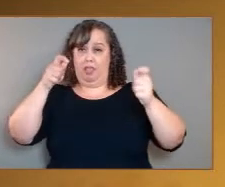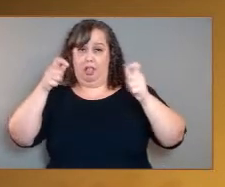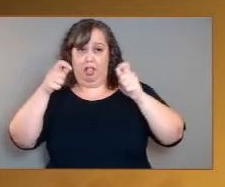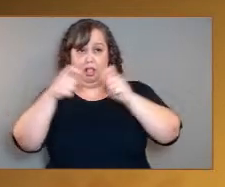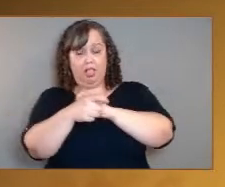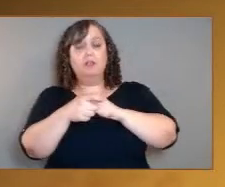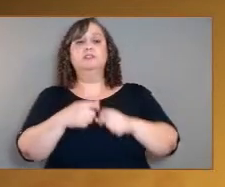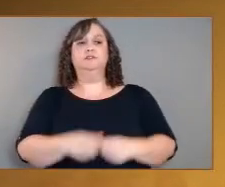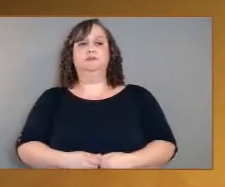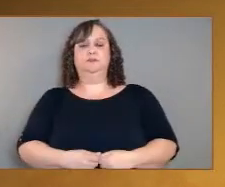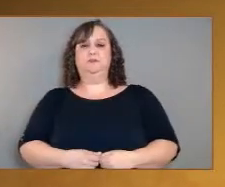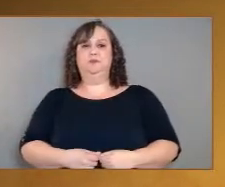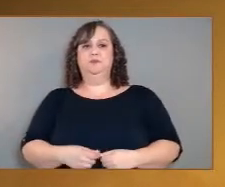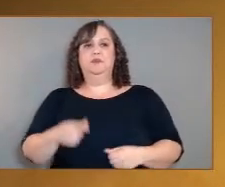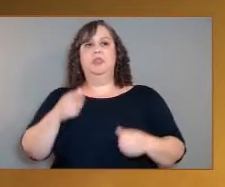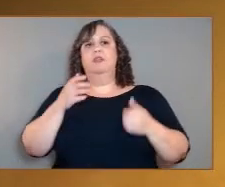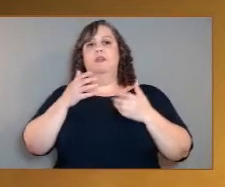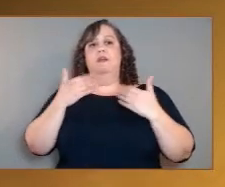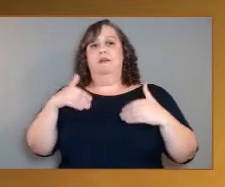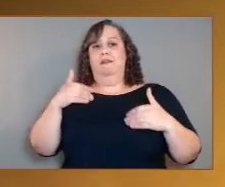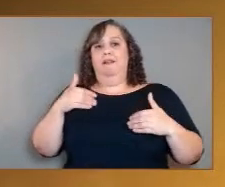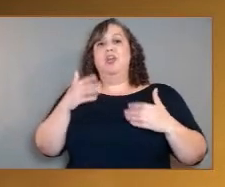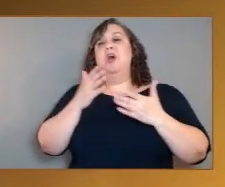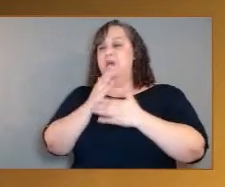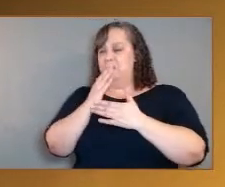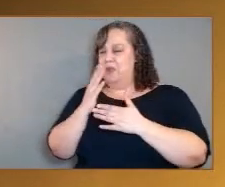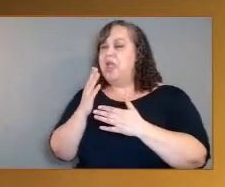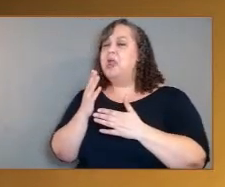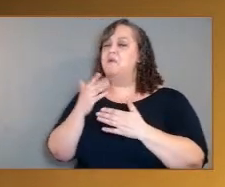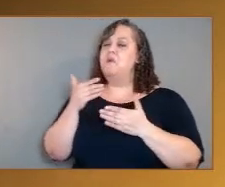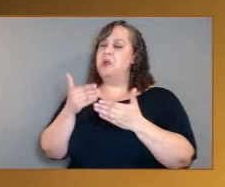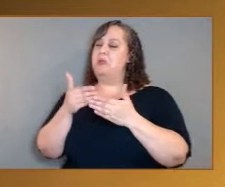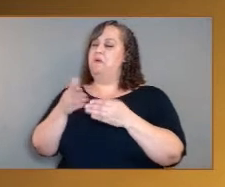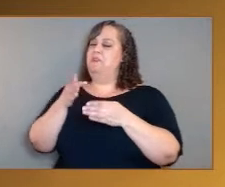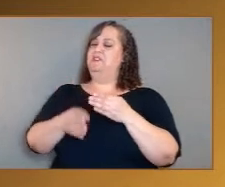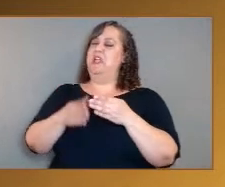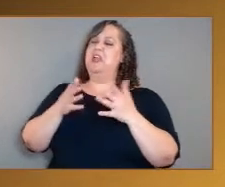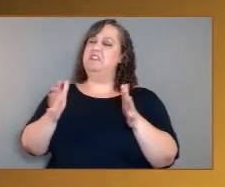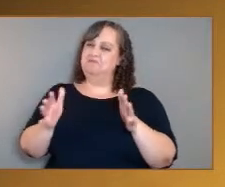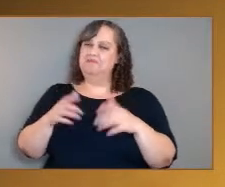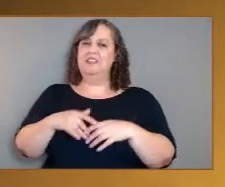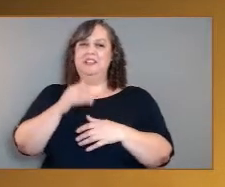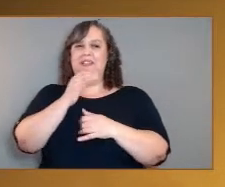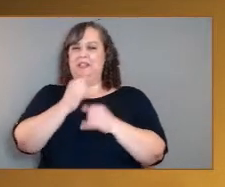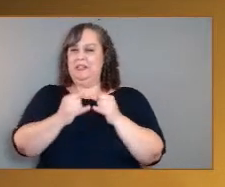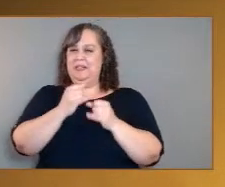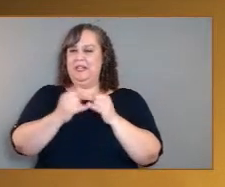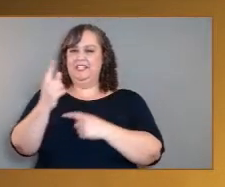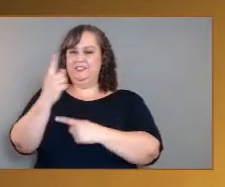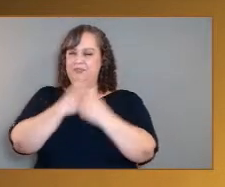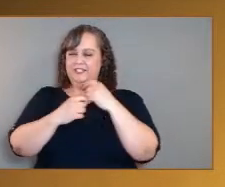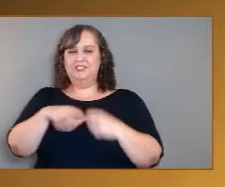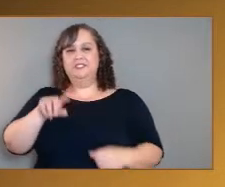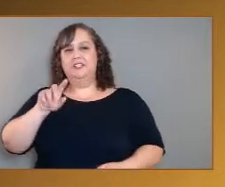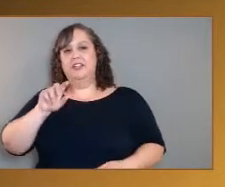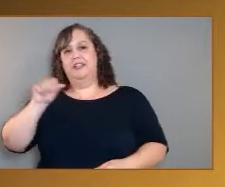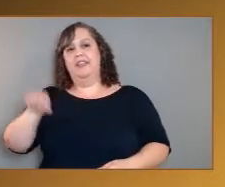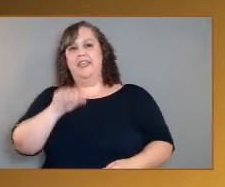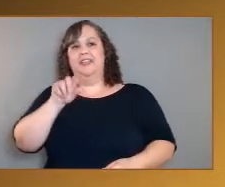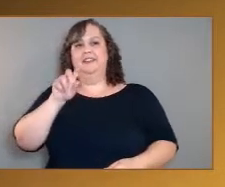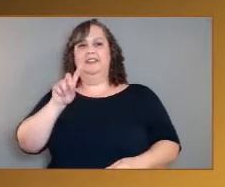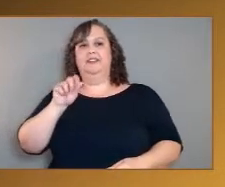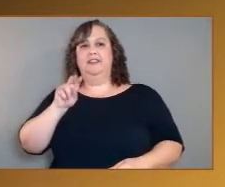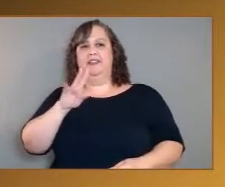All right, we are finishing up here with some of our last questions. David Johnson BG on Twitter